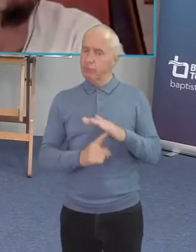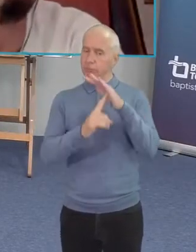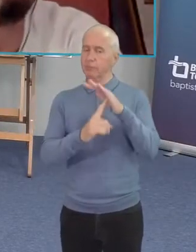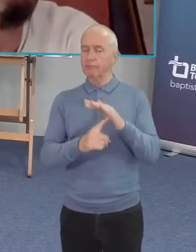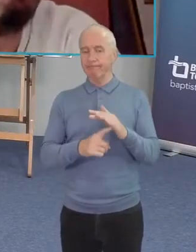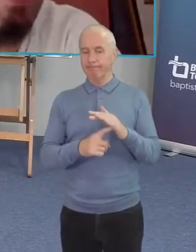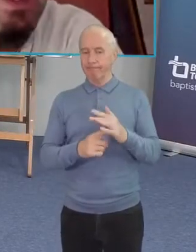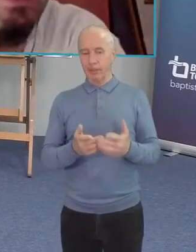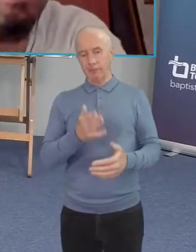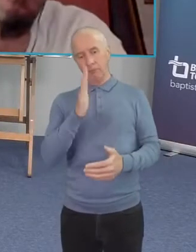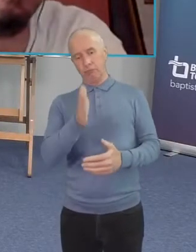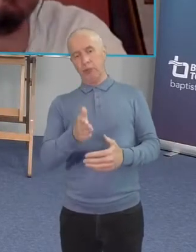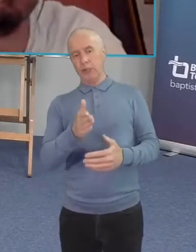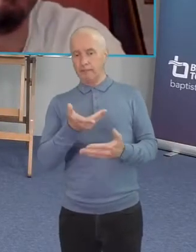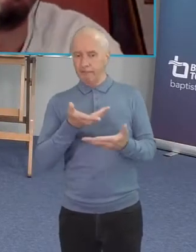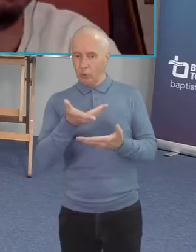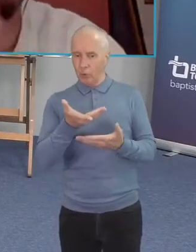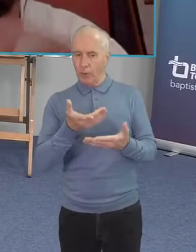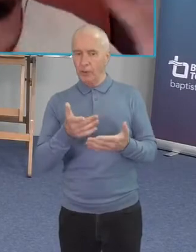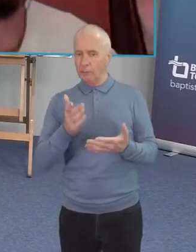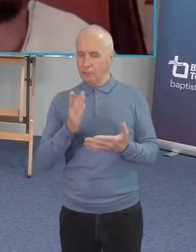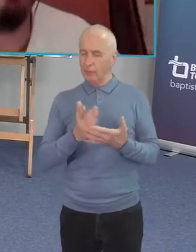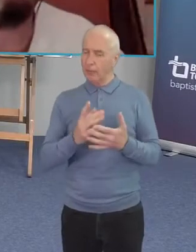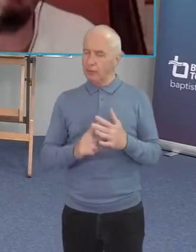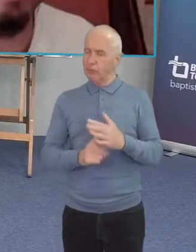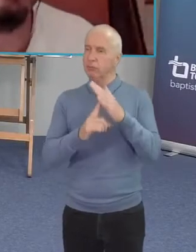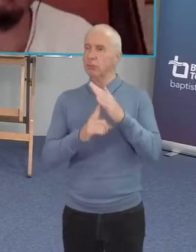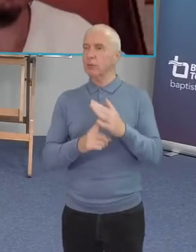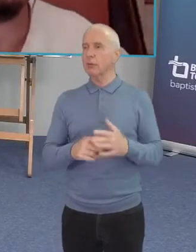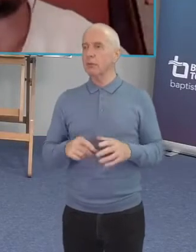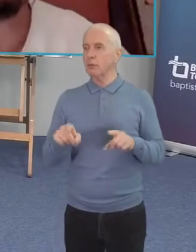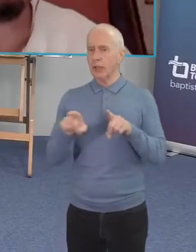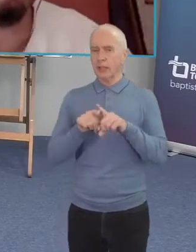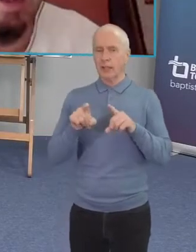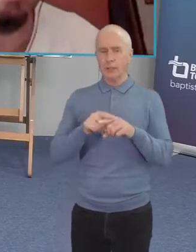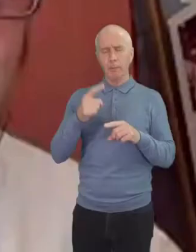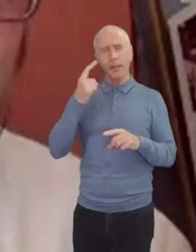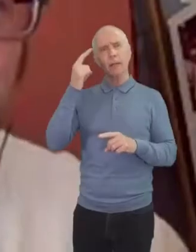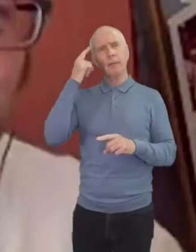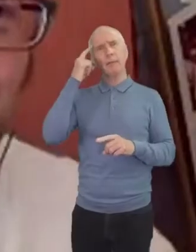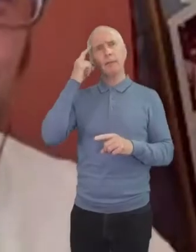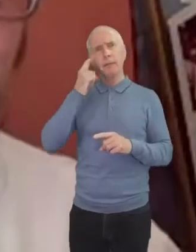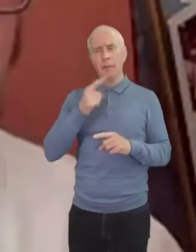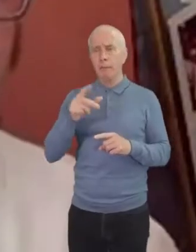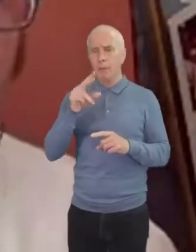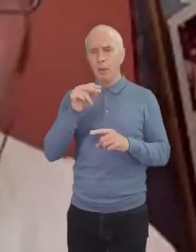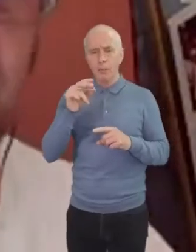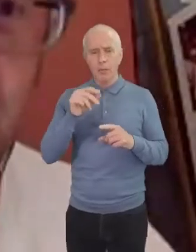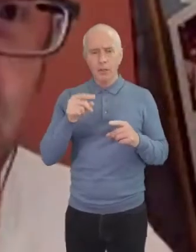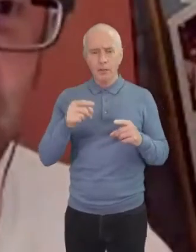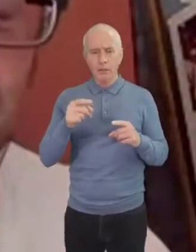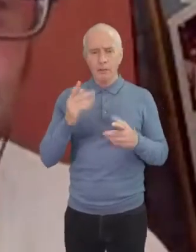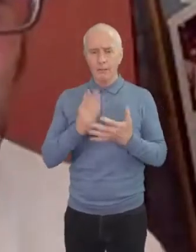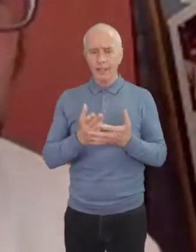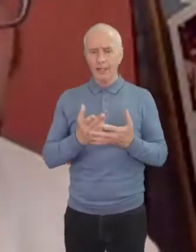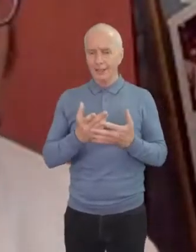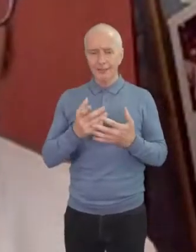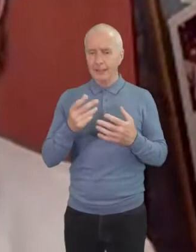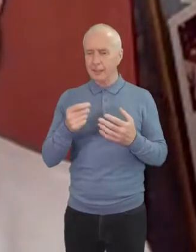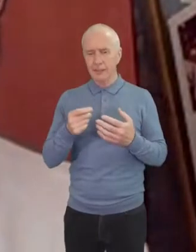talk and um saint benedict in his rule he talks about murmuring and he says it's absolutely poisonous